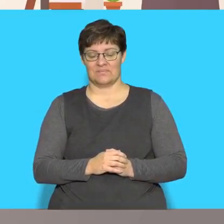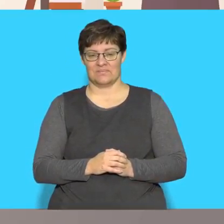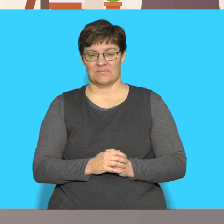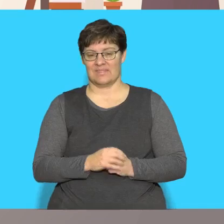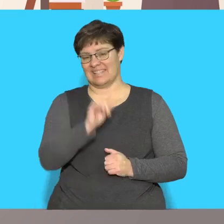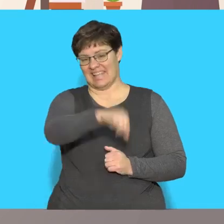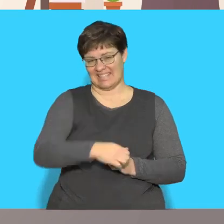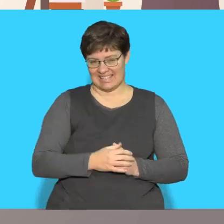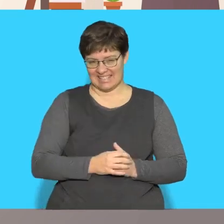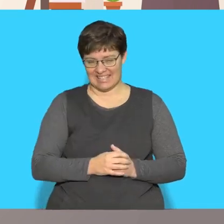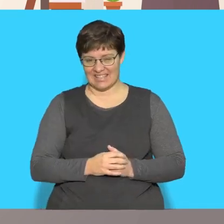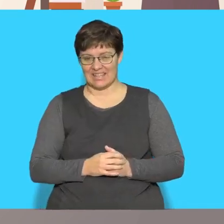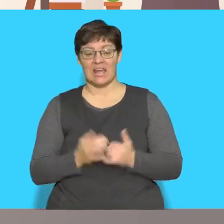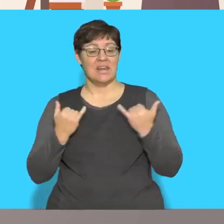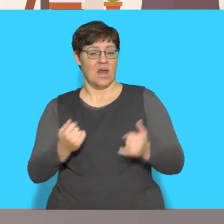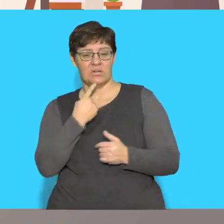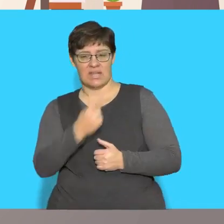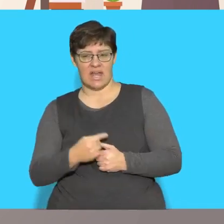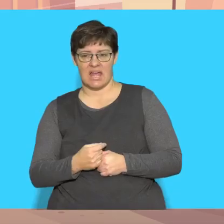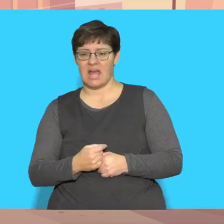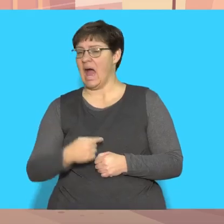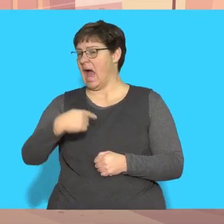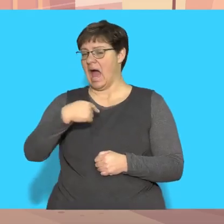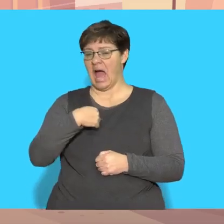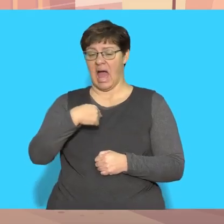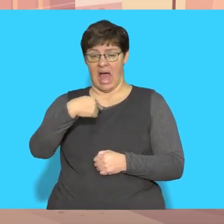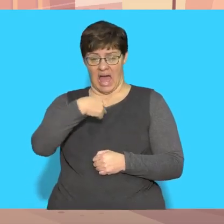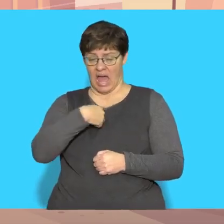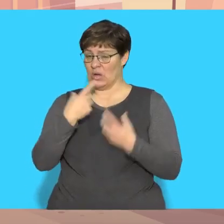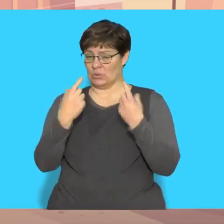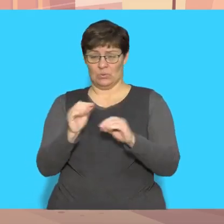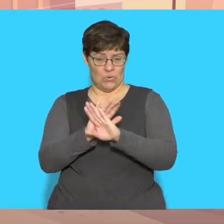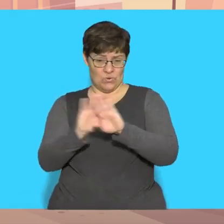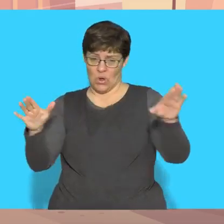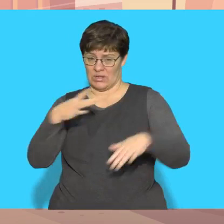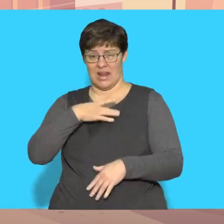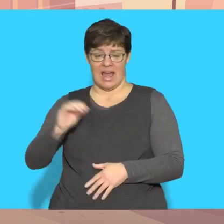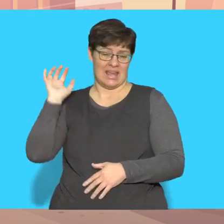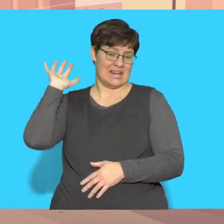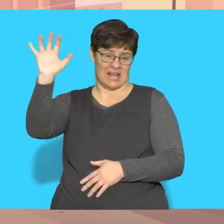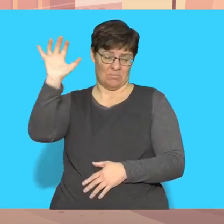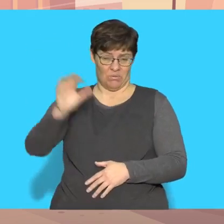Yes Now say I do not like netball